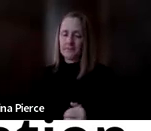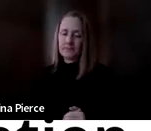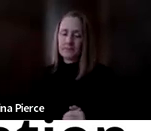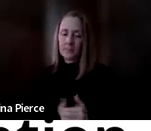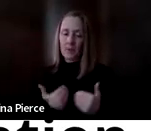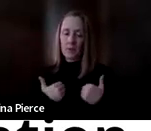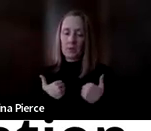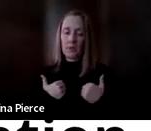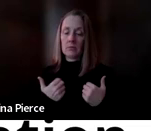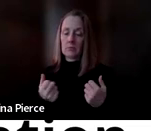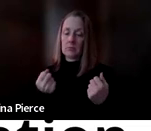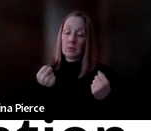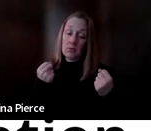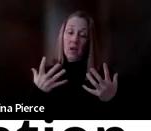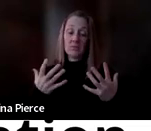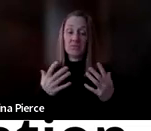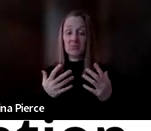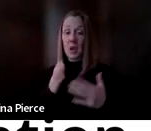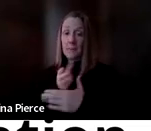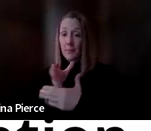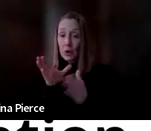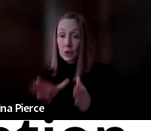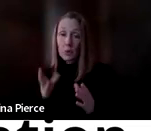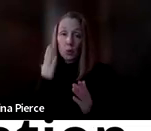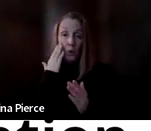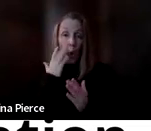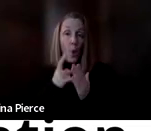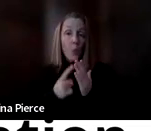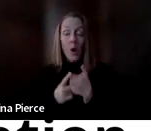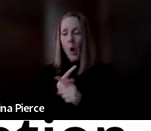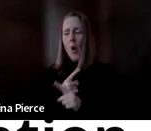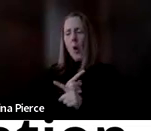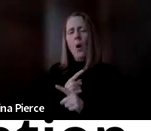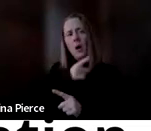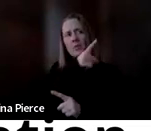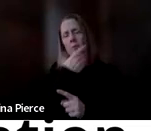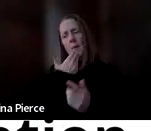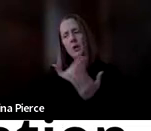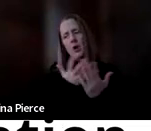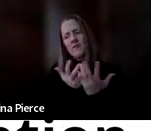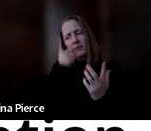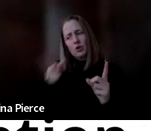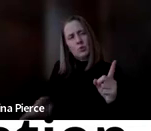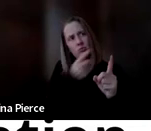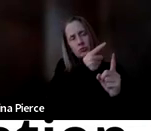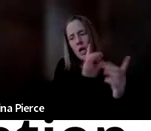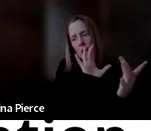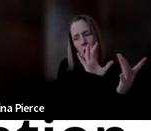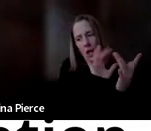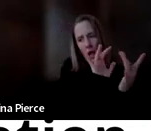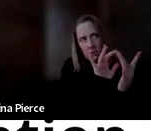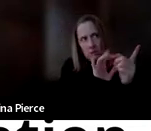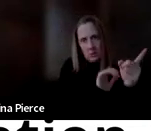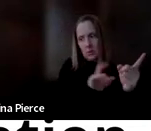agencies across the state that we refer to and we know what they do where we can say this may be a good fit. You may want to connect. You may want to check this out.